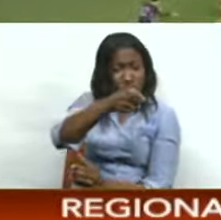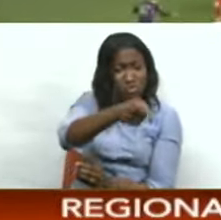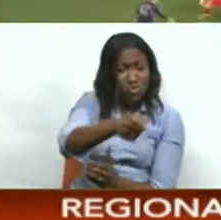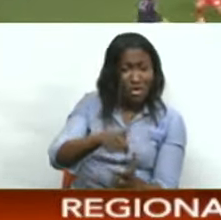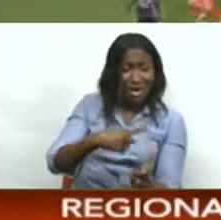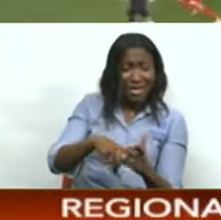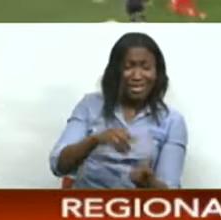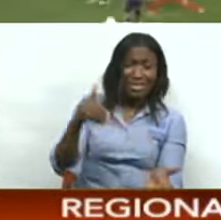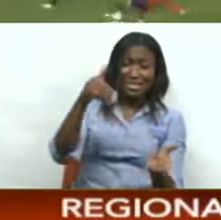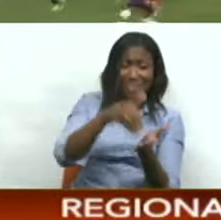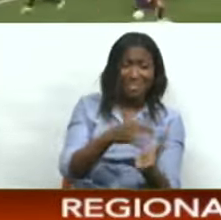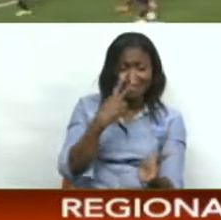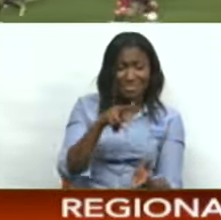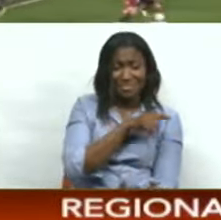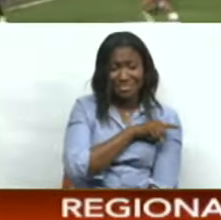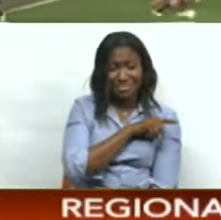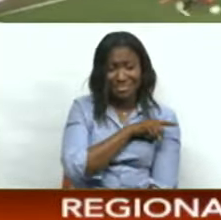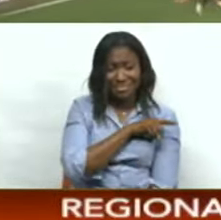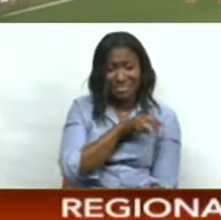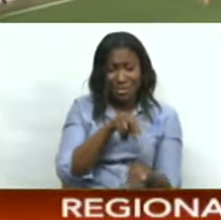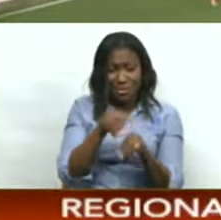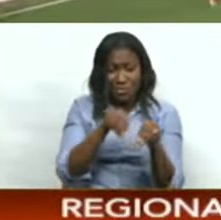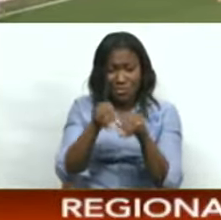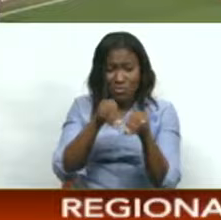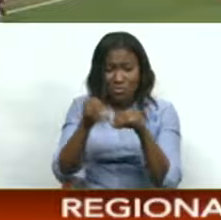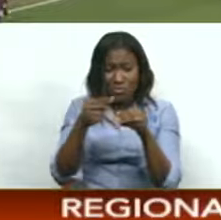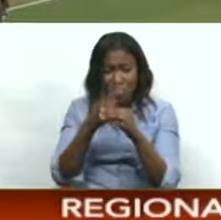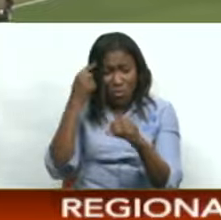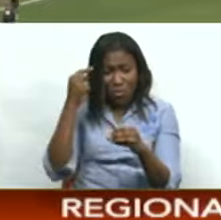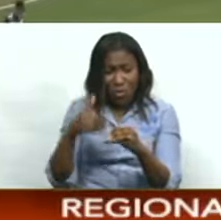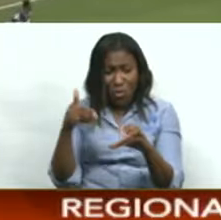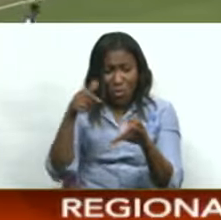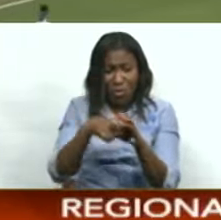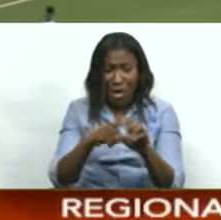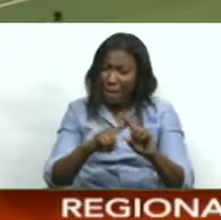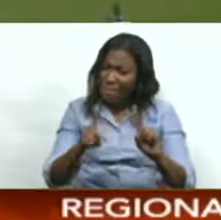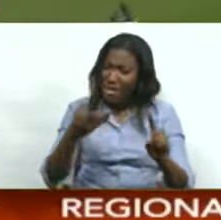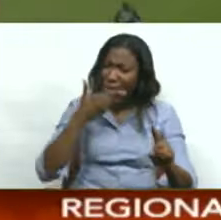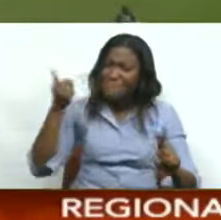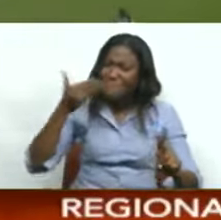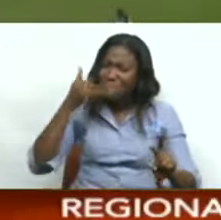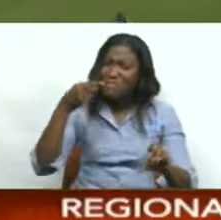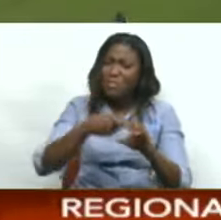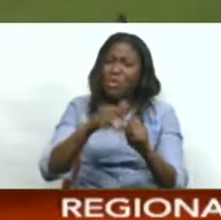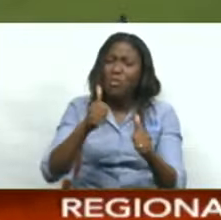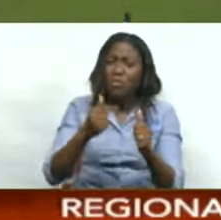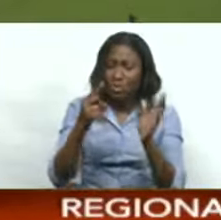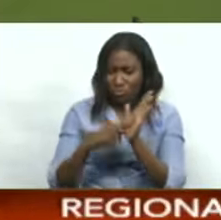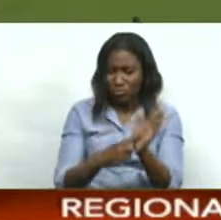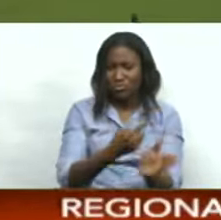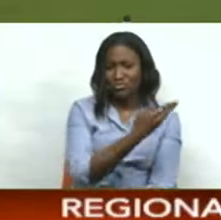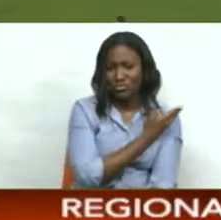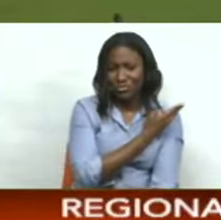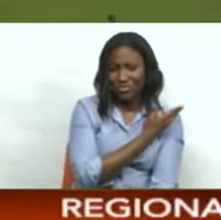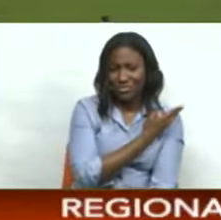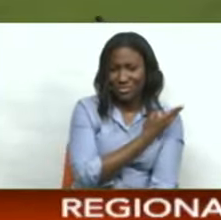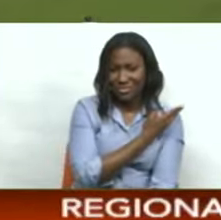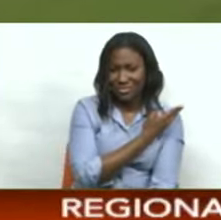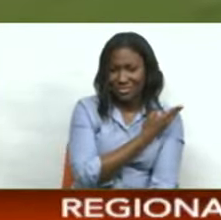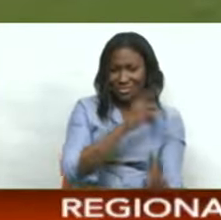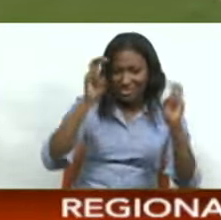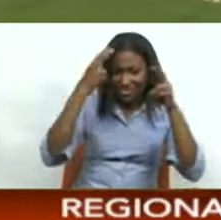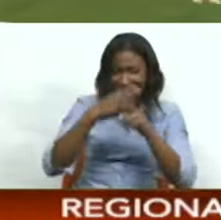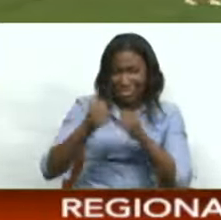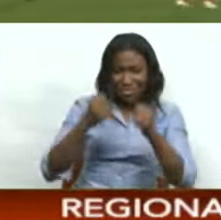was bummed out by Jamal Musiala's twinkle toes for the go-ahead goal. But the best of the lot, hold that from Holder, earns the point and takes